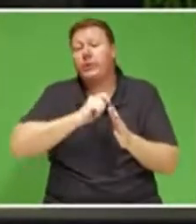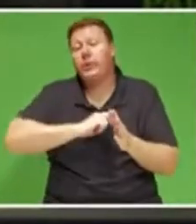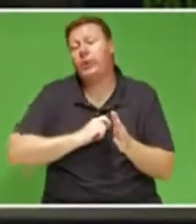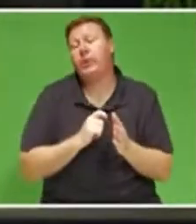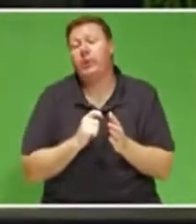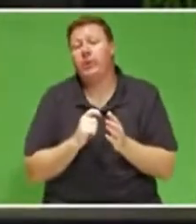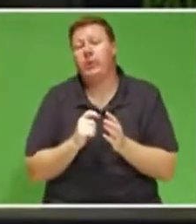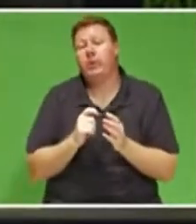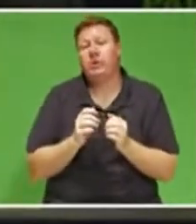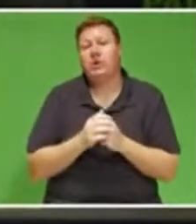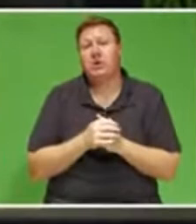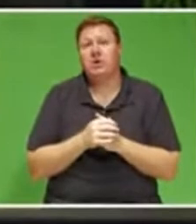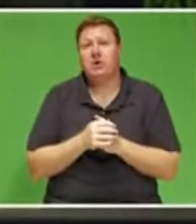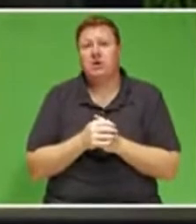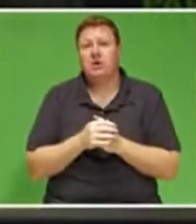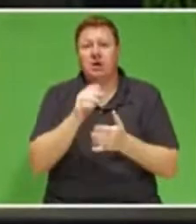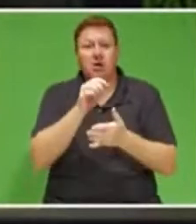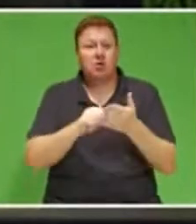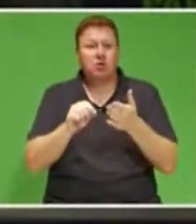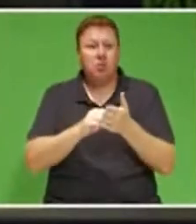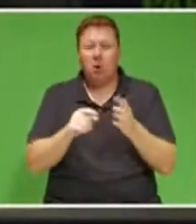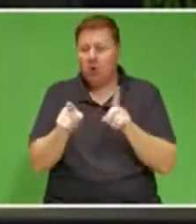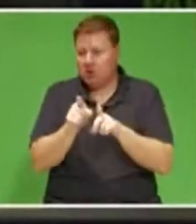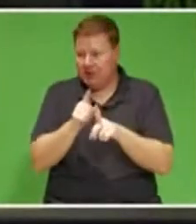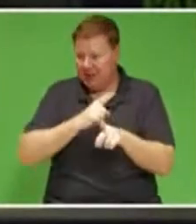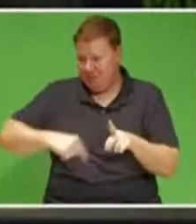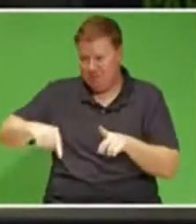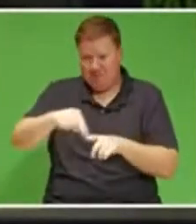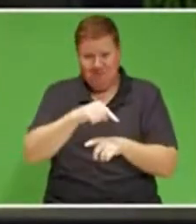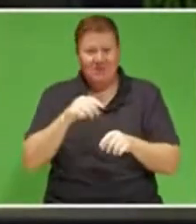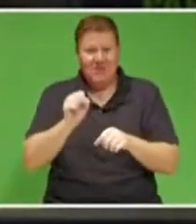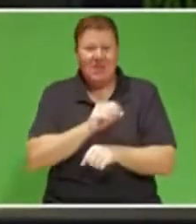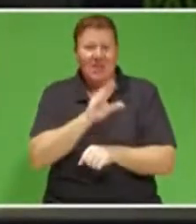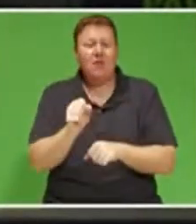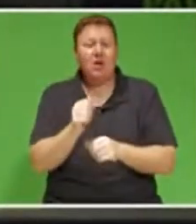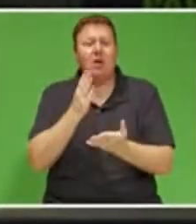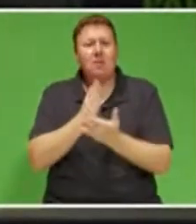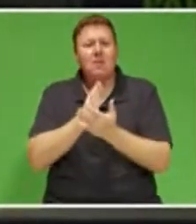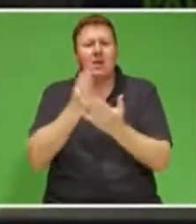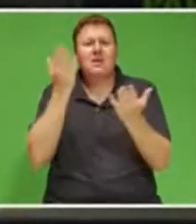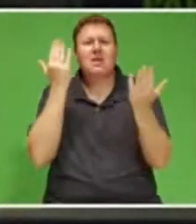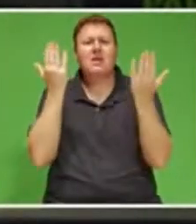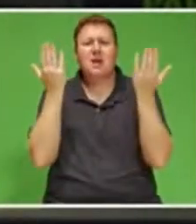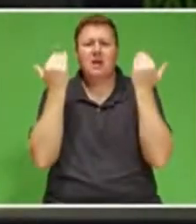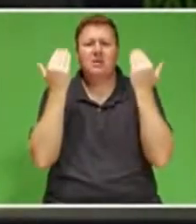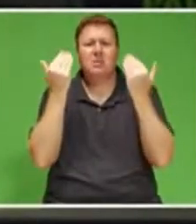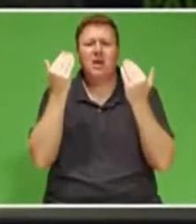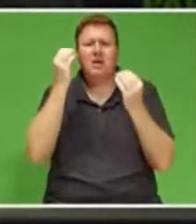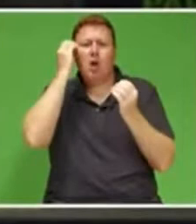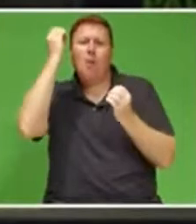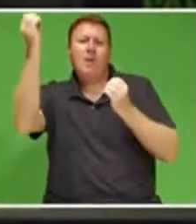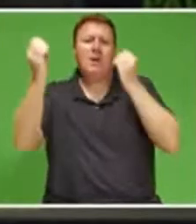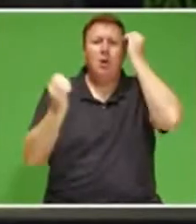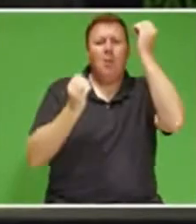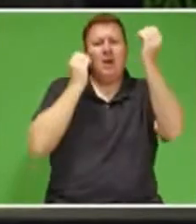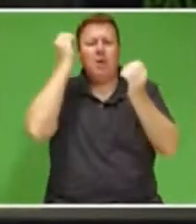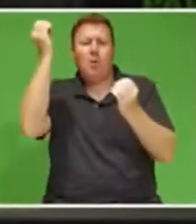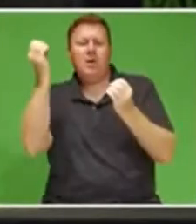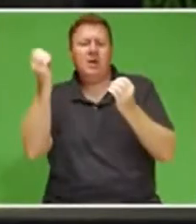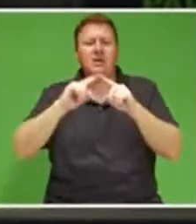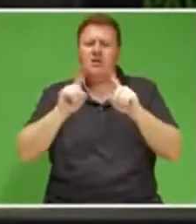vibrant and robust democracy like ours, we must expect such contestation.